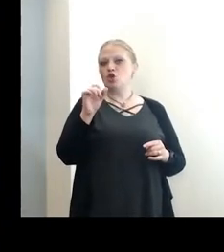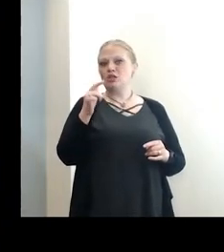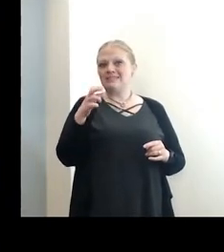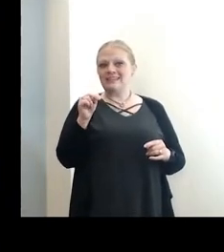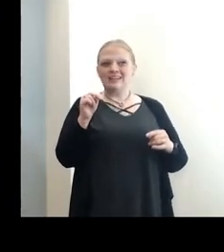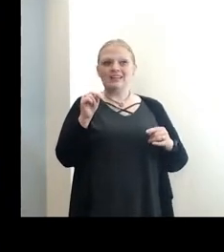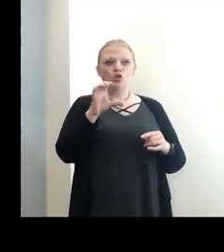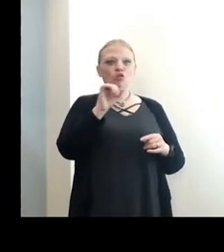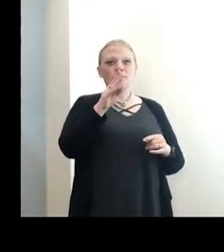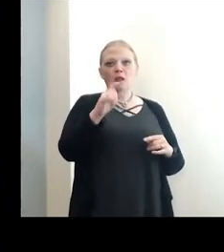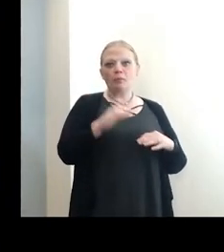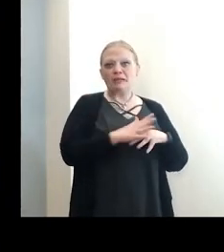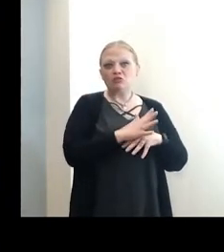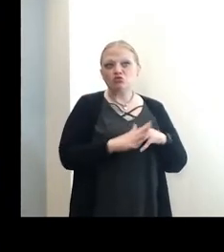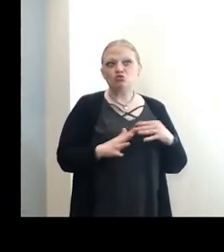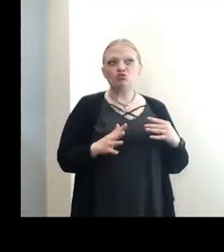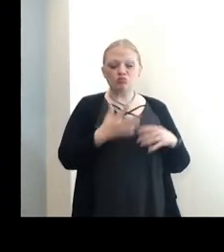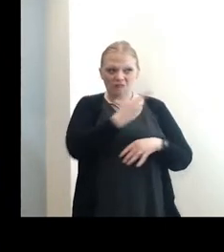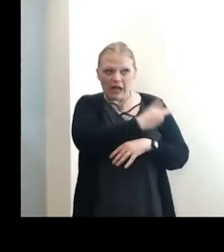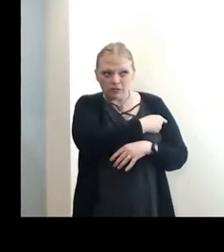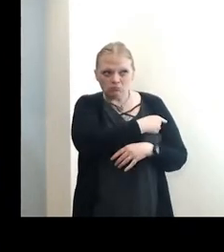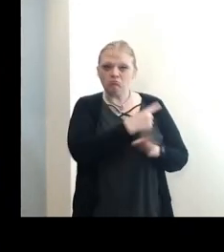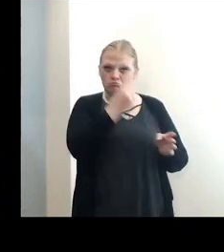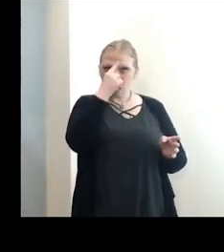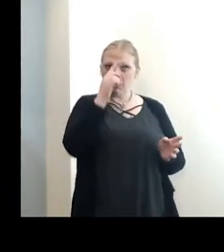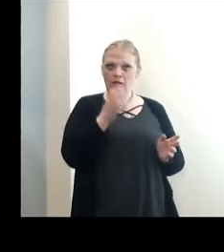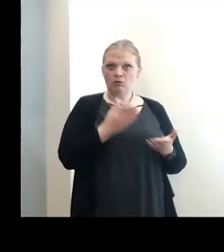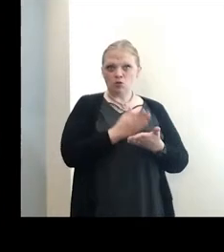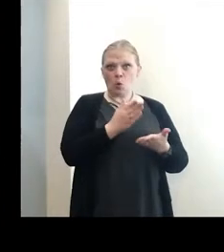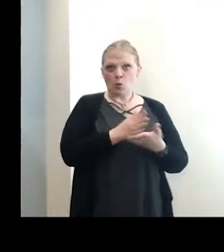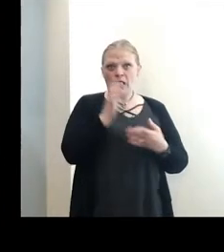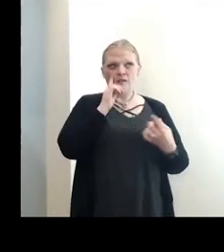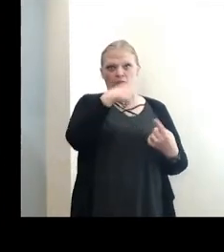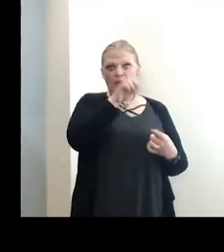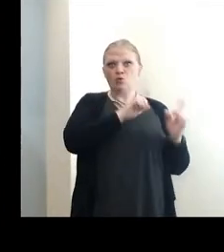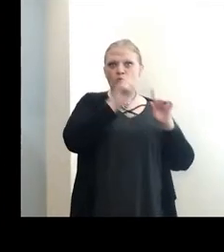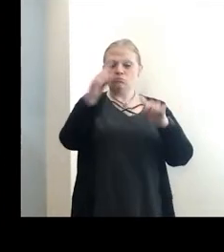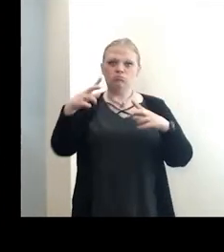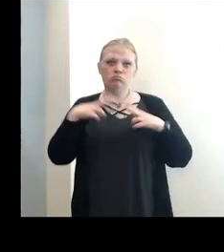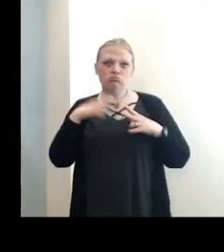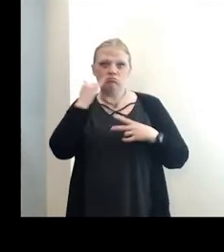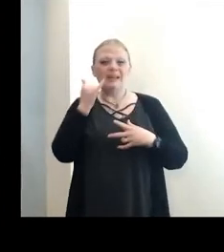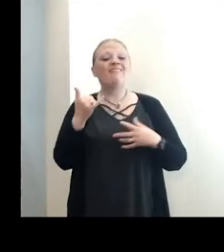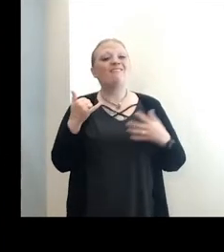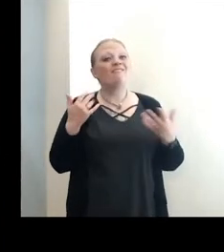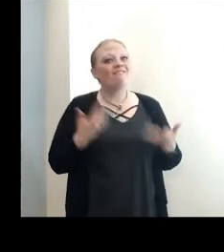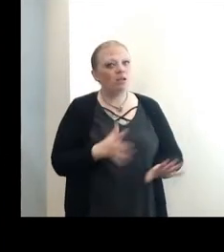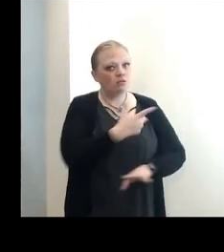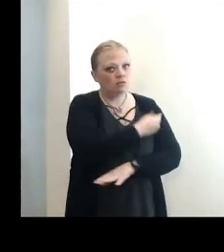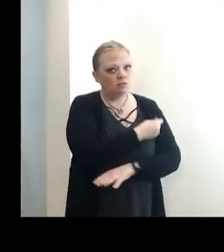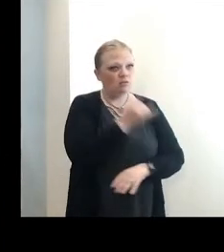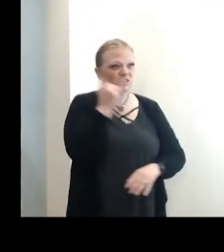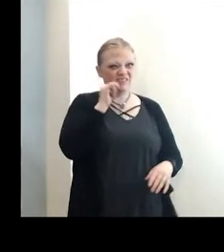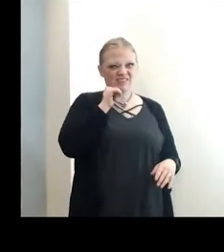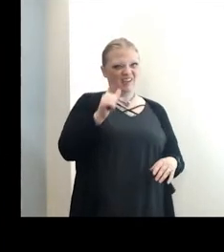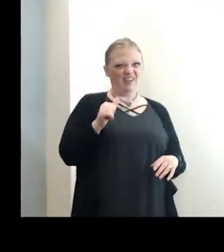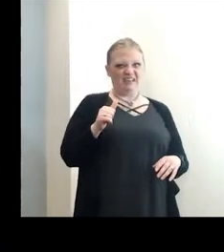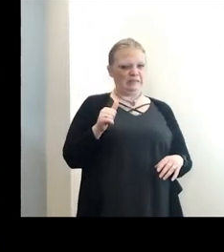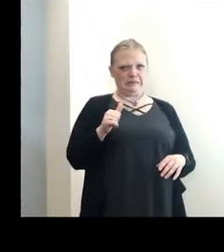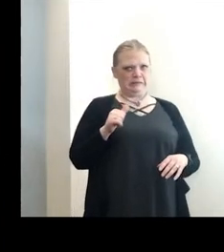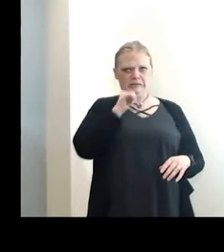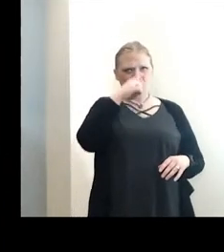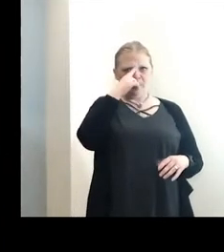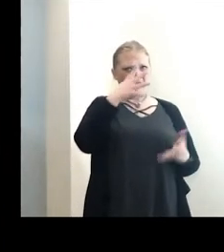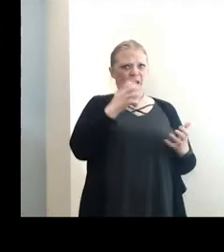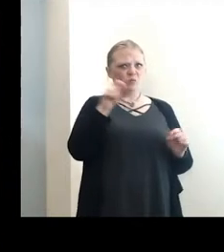If they're vaccinated, I think there would be it would be okay for them to go up to their cottage if they're vaccinated. they're unvaccinated, I don't know if I'd want to set foot in